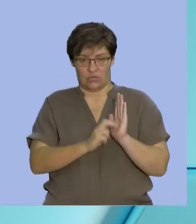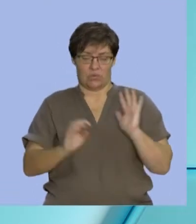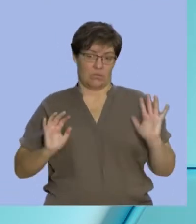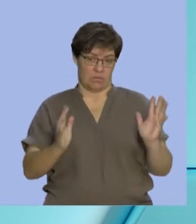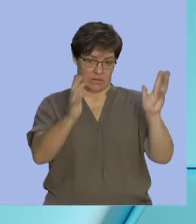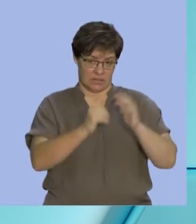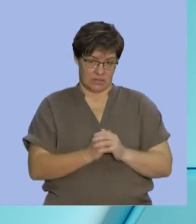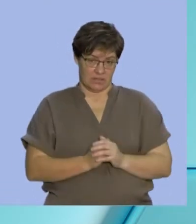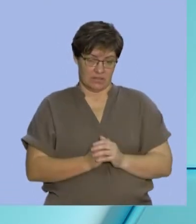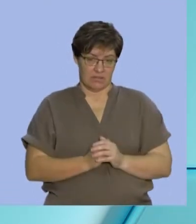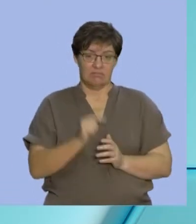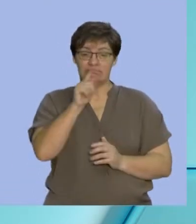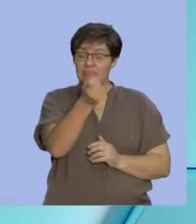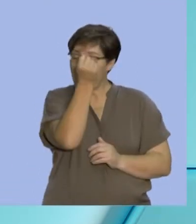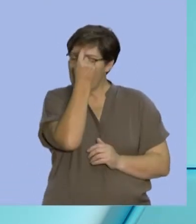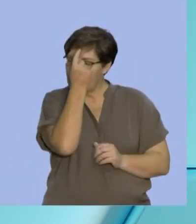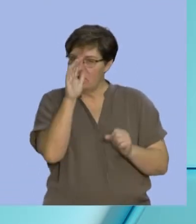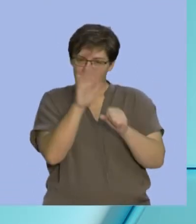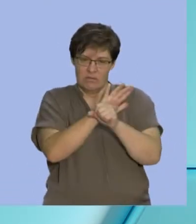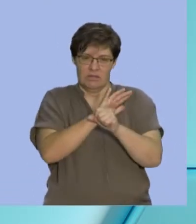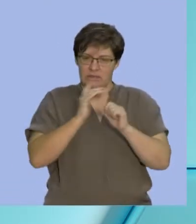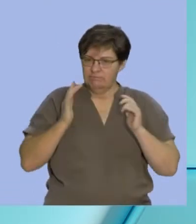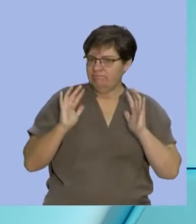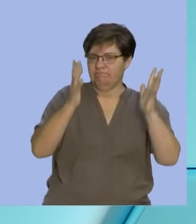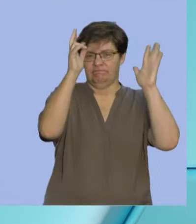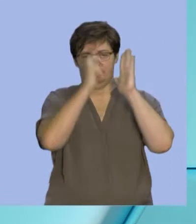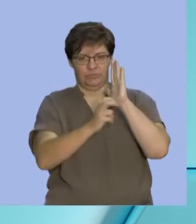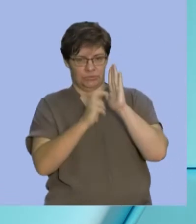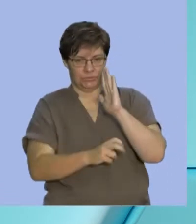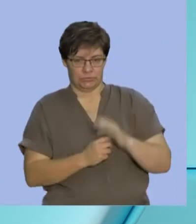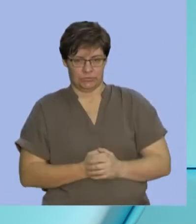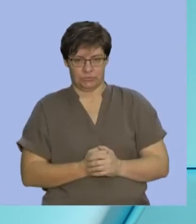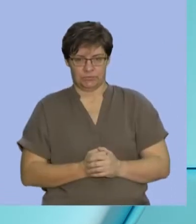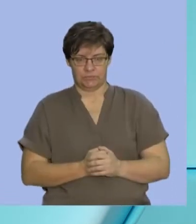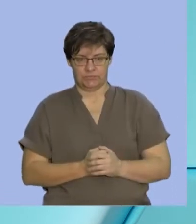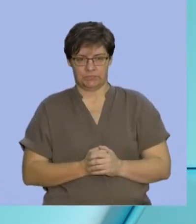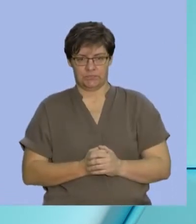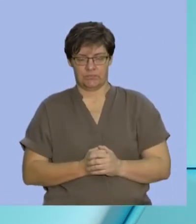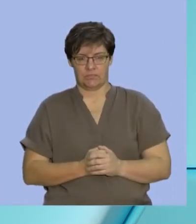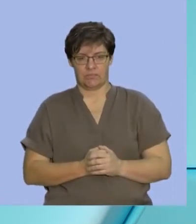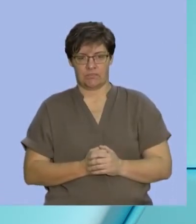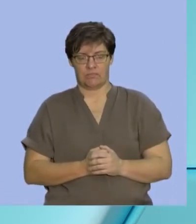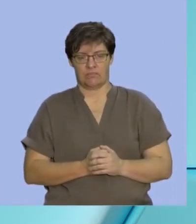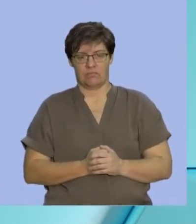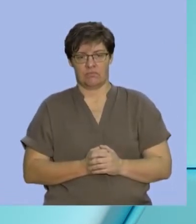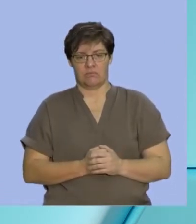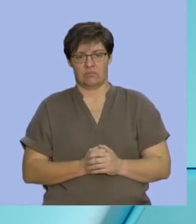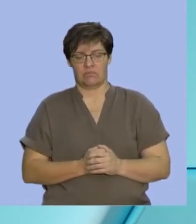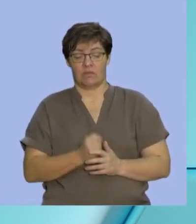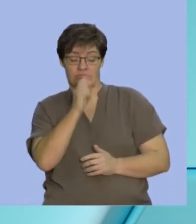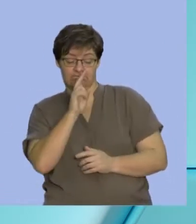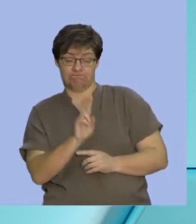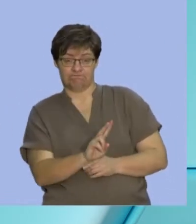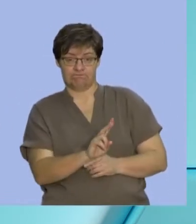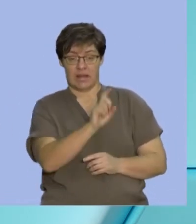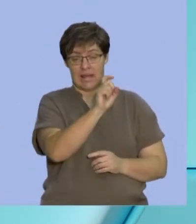sure that you understand the complement. There's one other thing that I want to just mention here. If we look at X